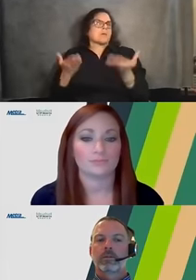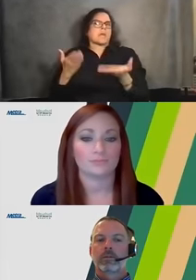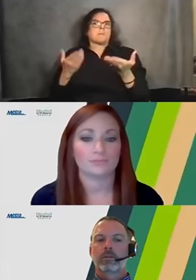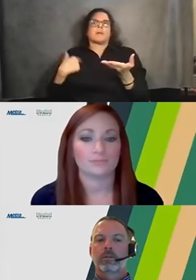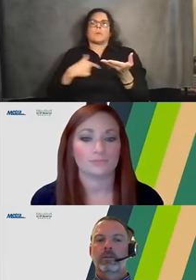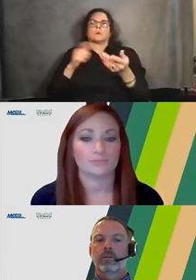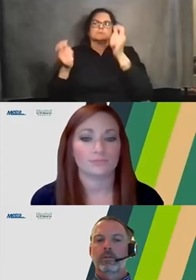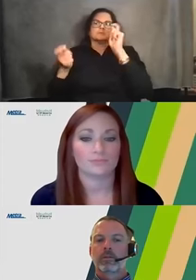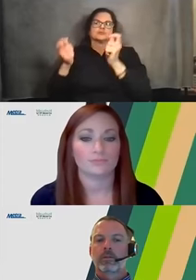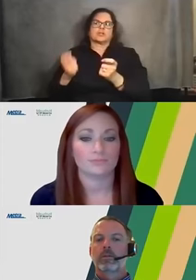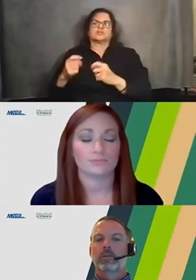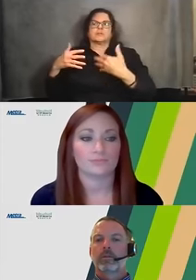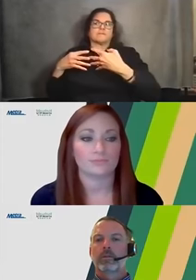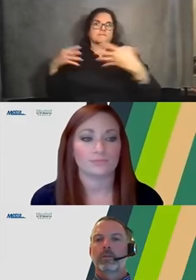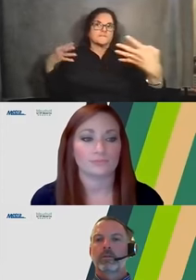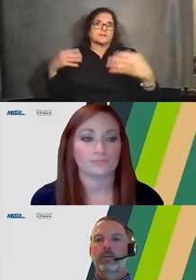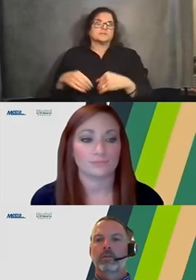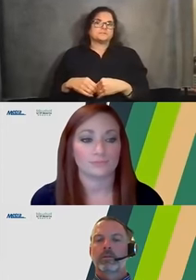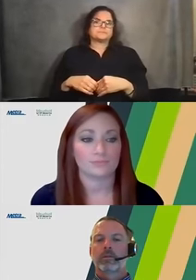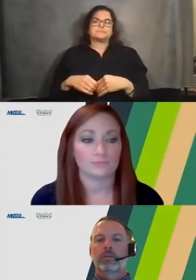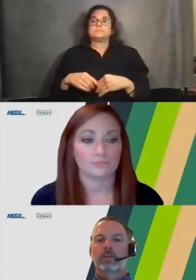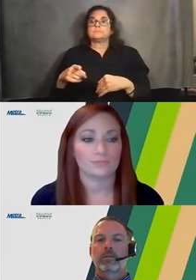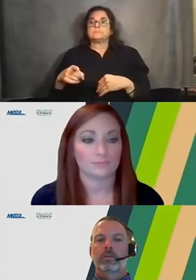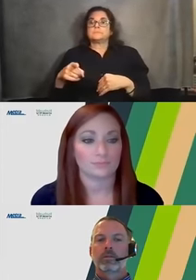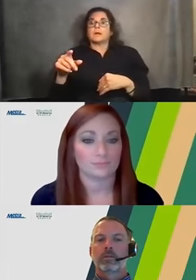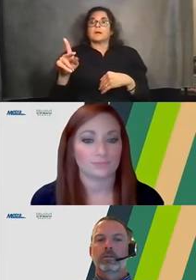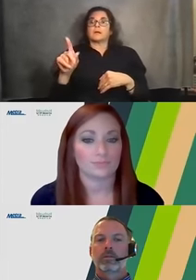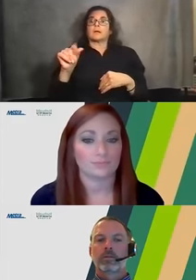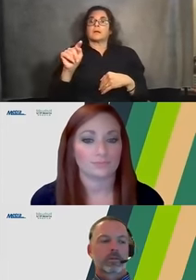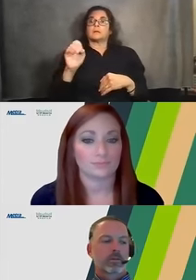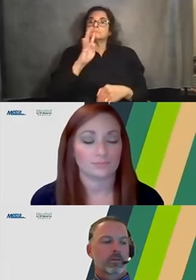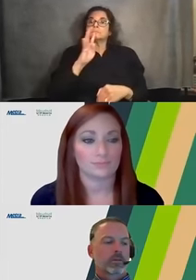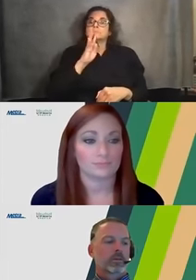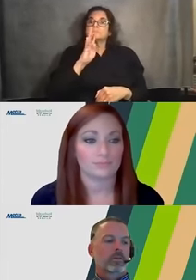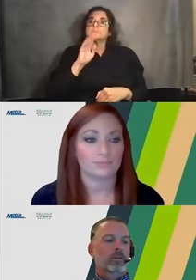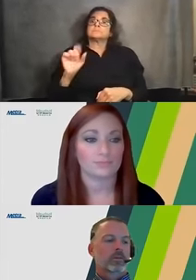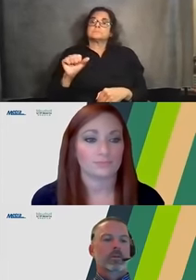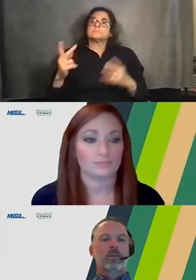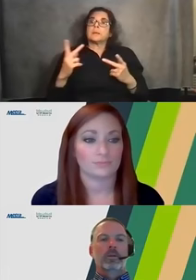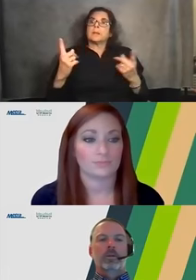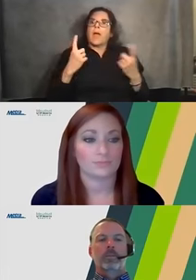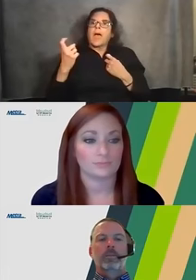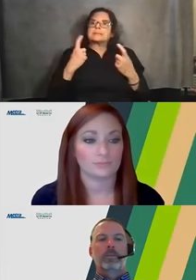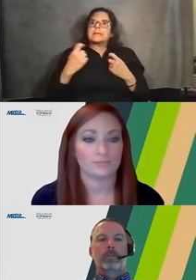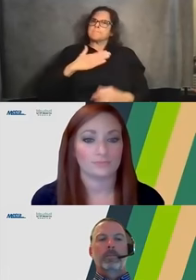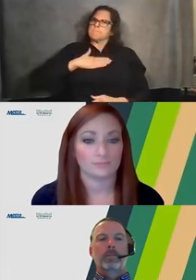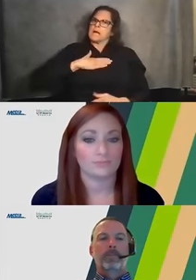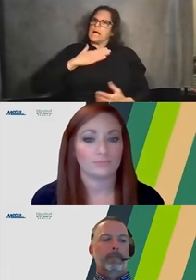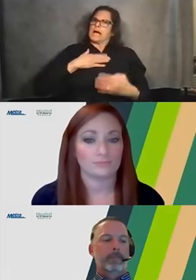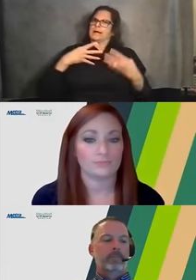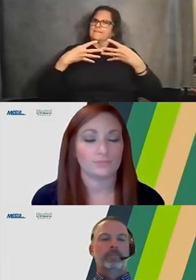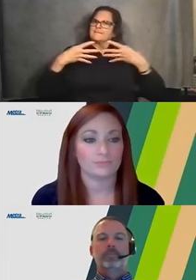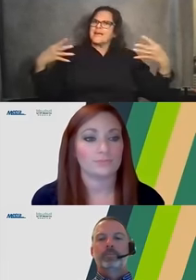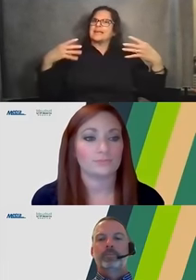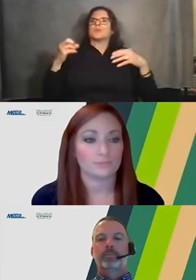project. Similarly, people are asking about impacts to specific fences or the view on a specific block.